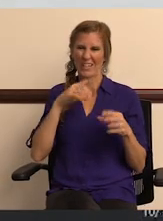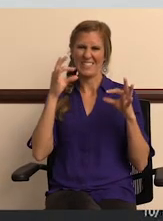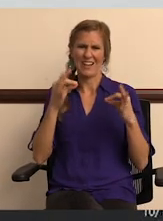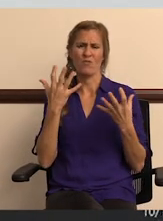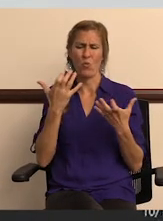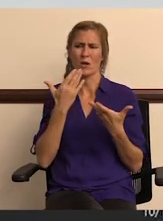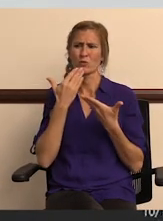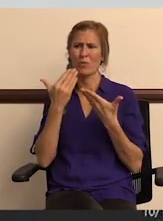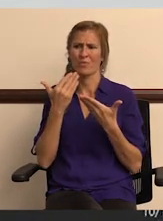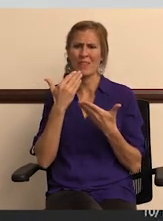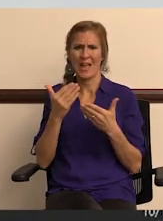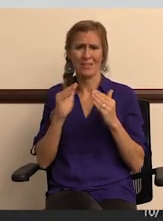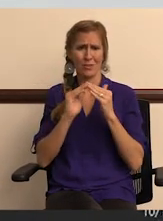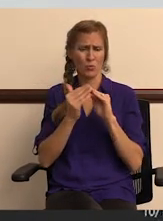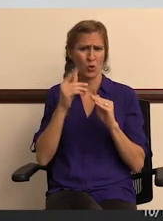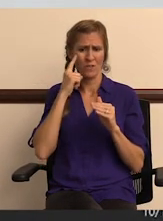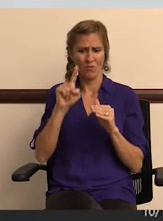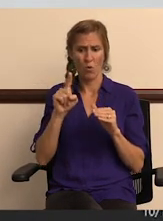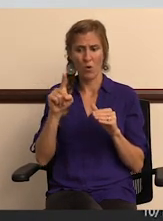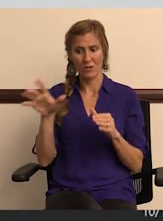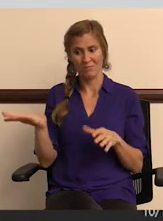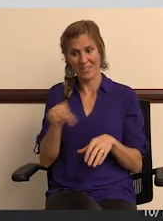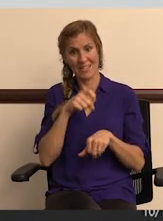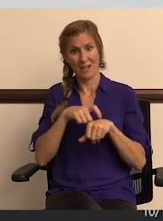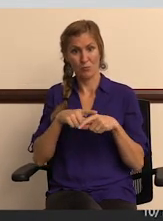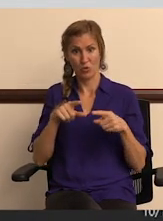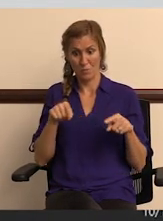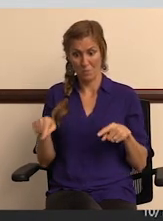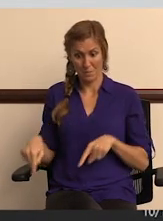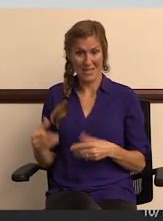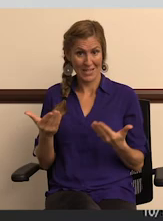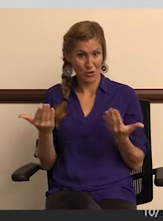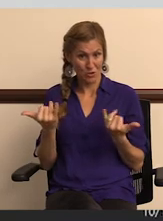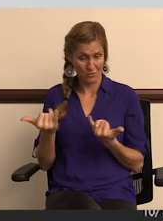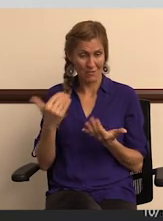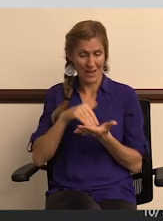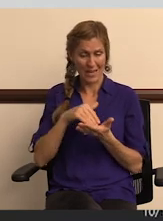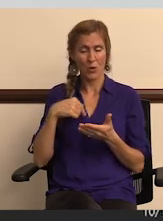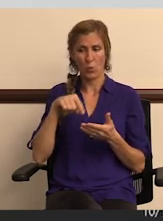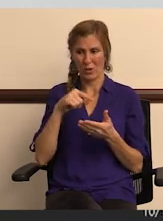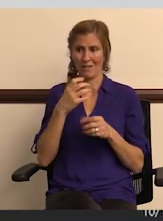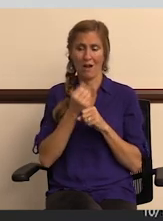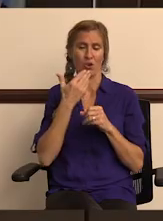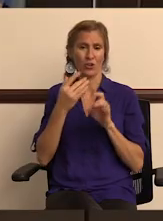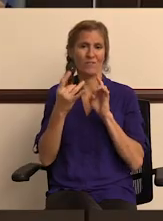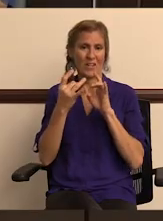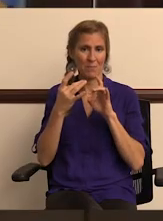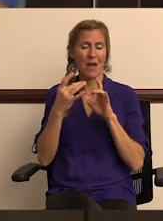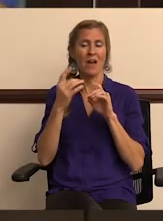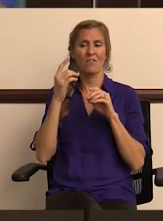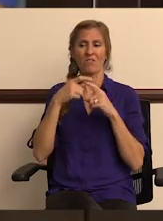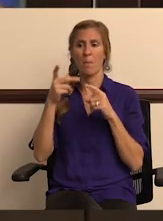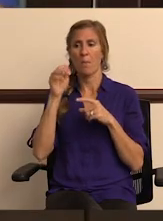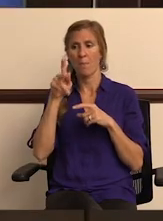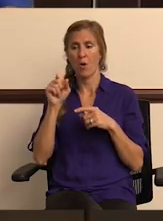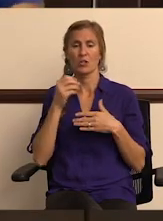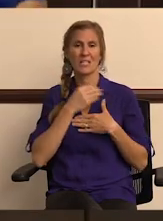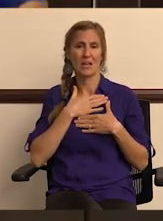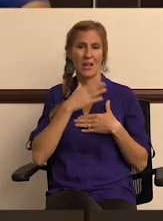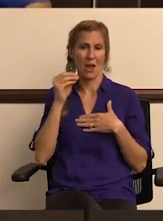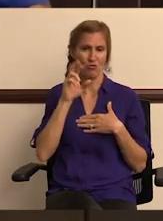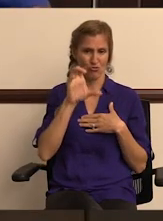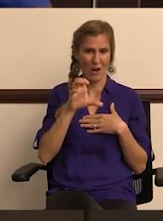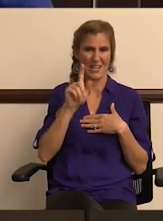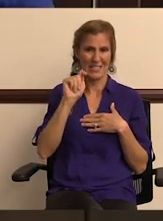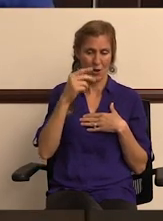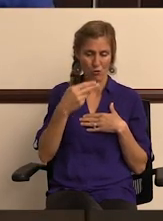All right, well, we want to definitely thank the community for making time to be here again. hope people are enjoying these. I know we got some good feedback from the Parks and Rec